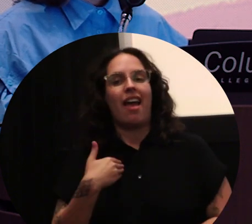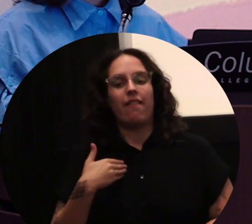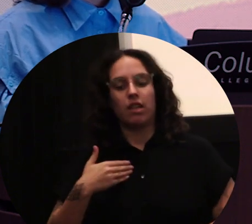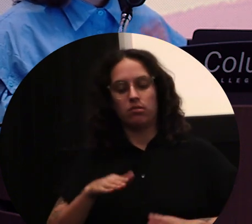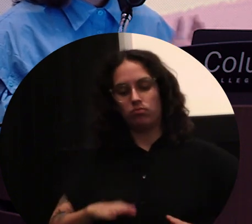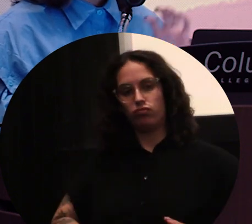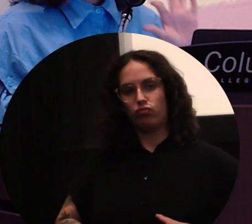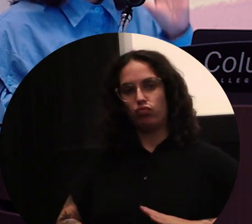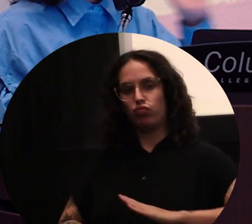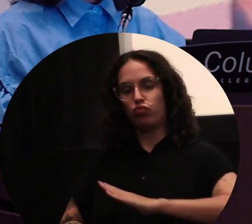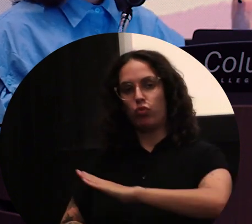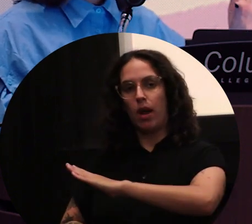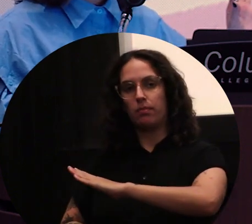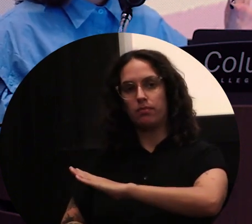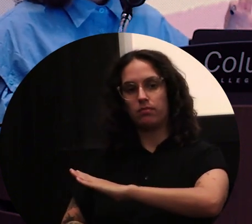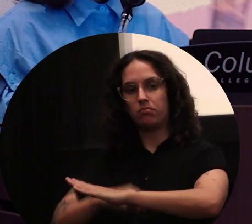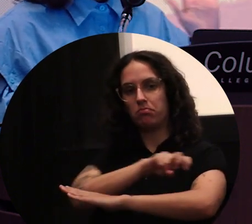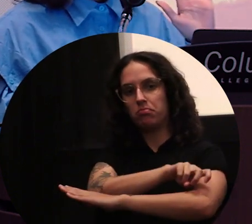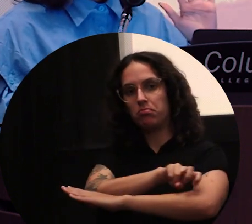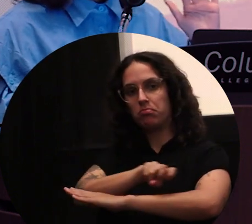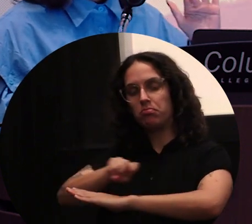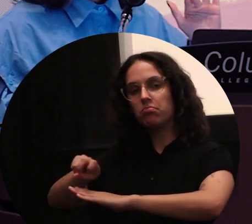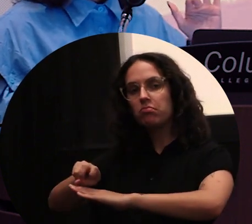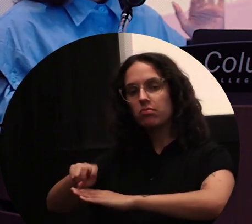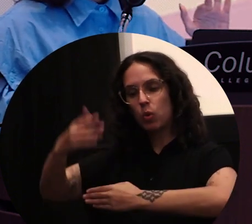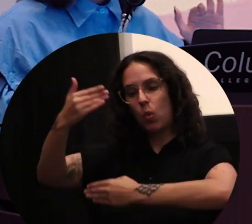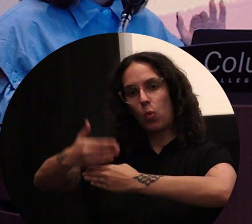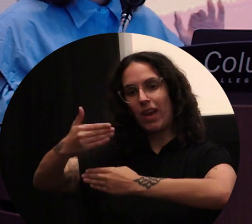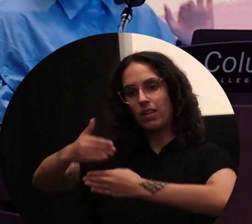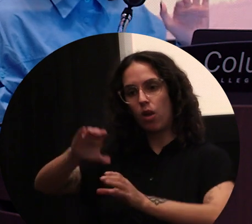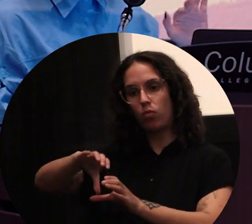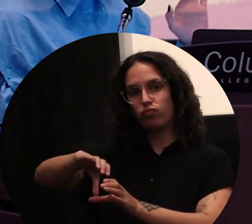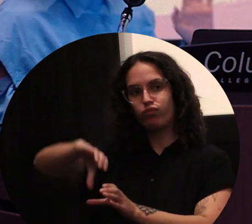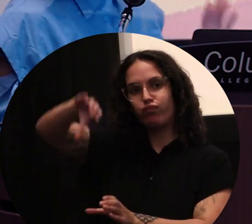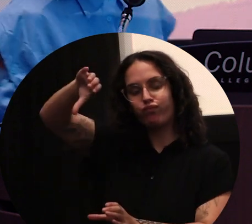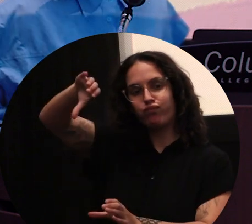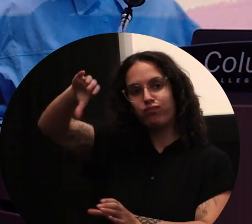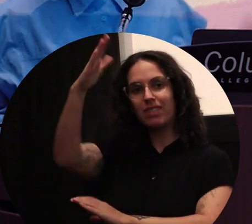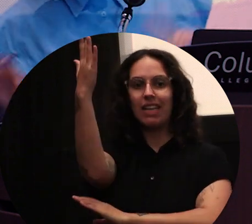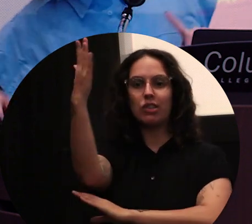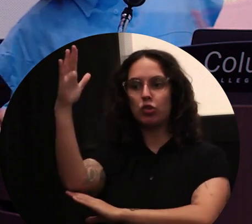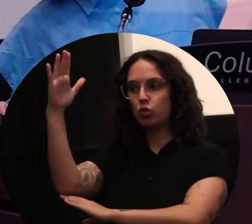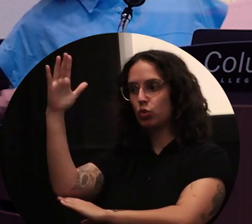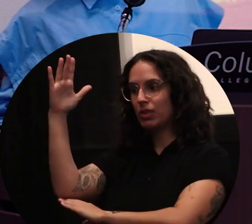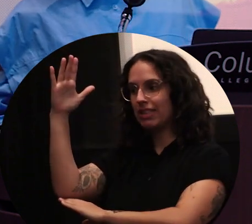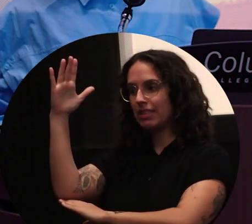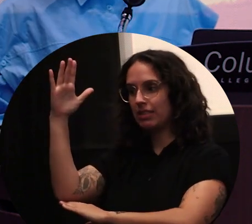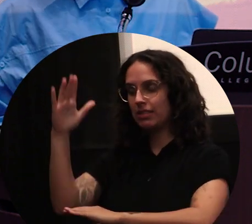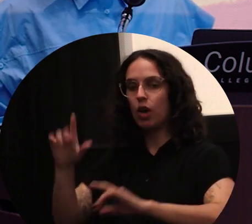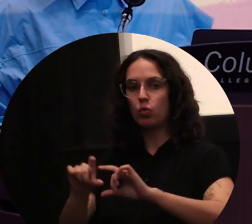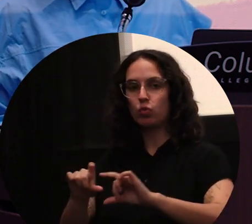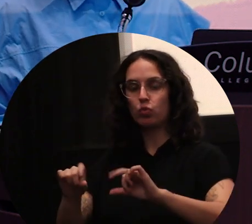to this kind of like window hole of these trees, which were pictures, which was a picture of